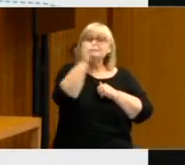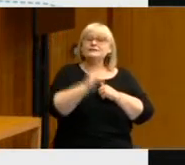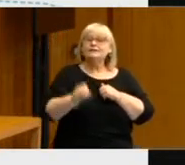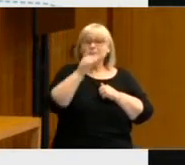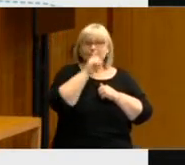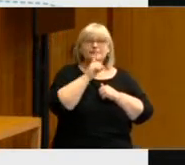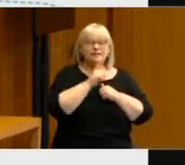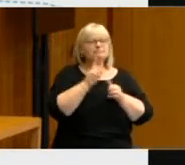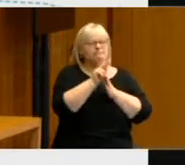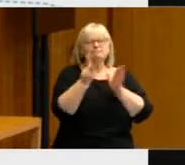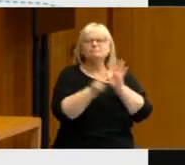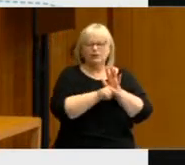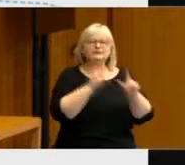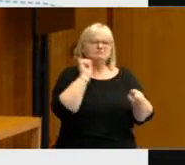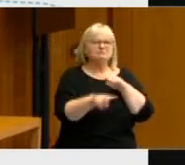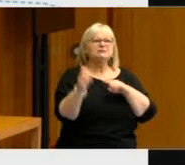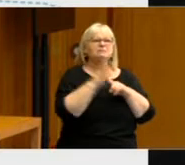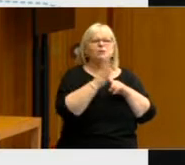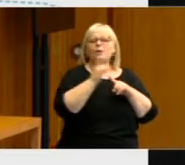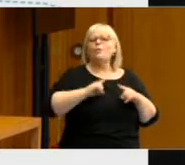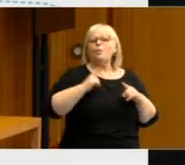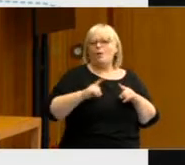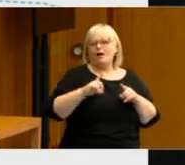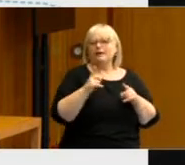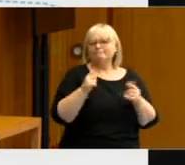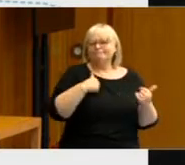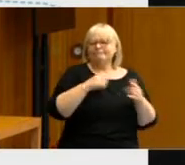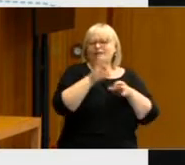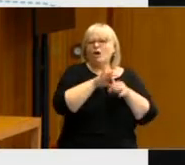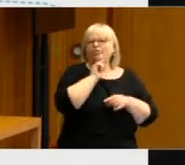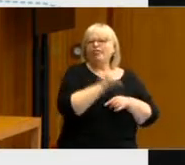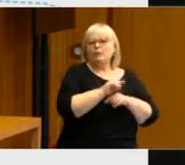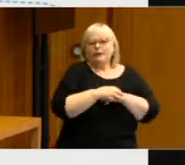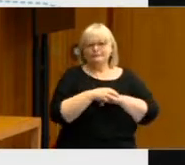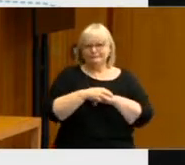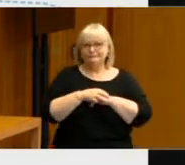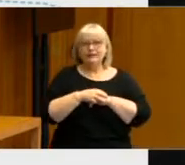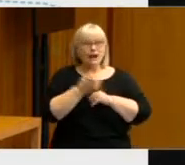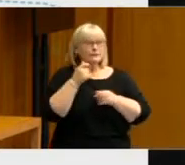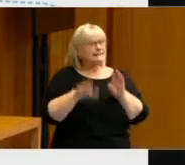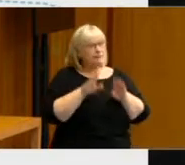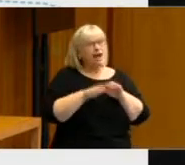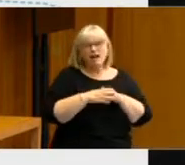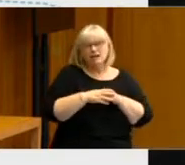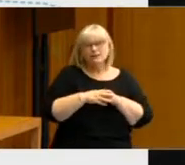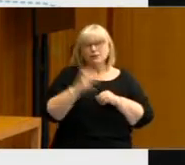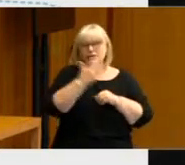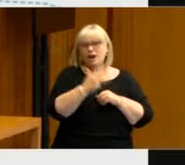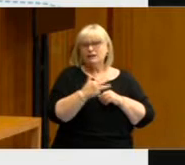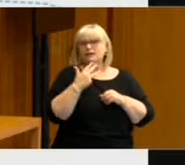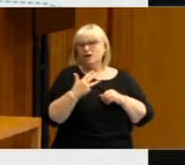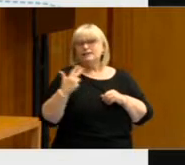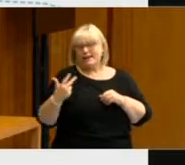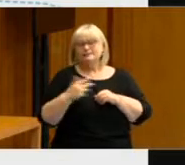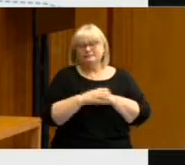said that policies were the major factor which affected how they voted. That was pretty similar actually to 1998.